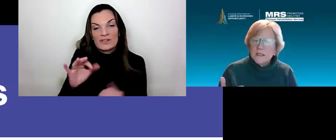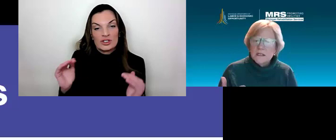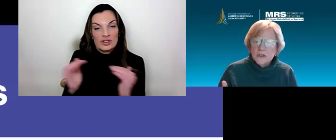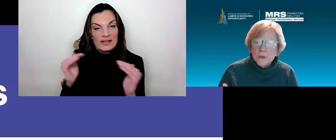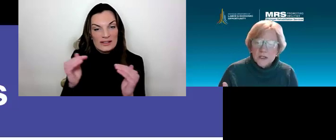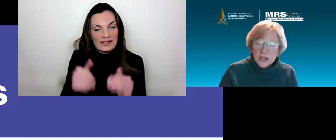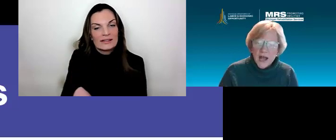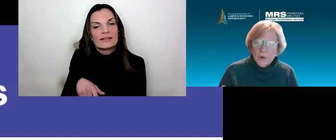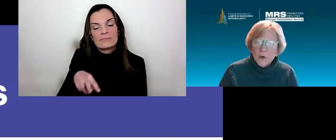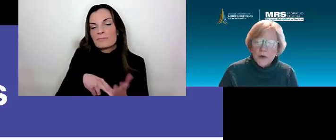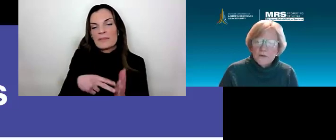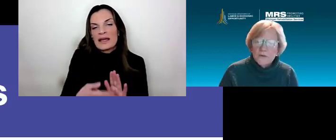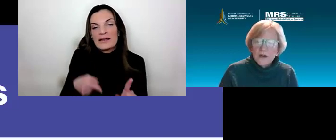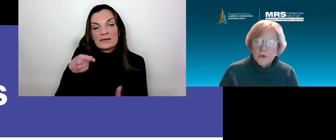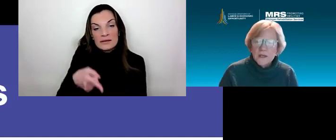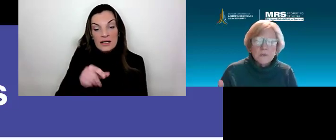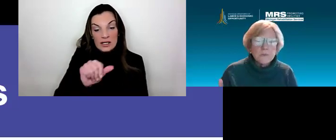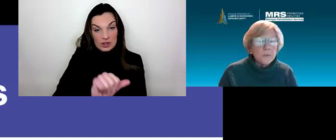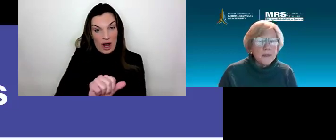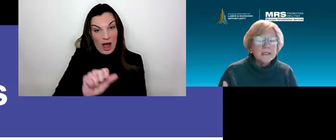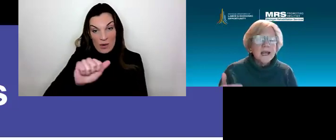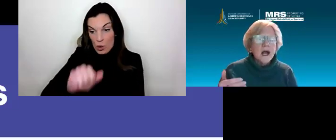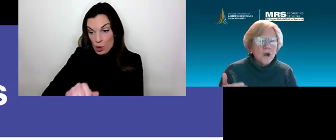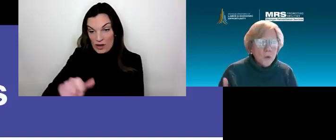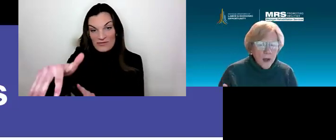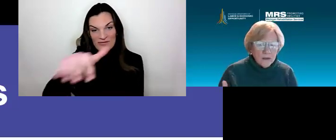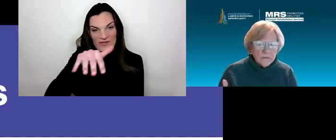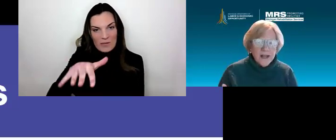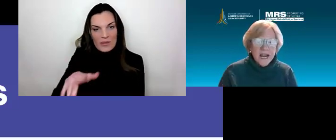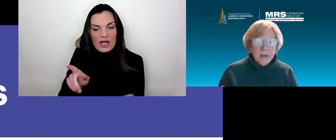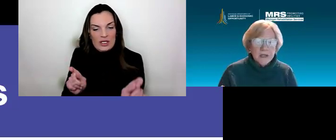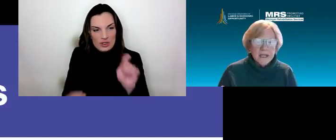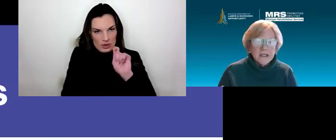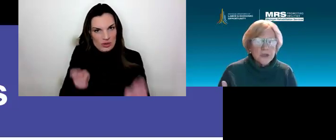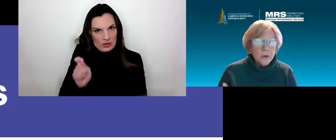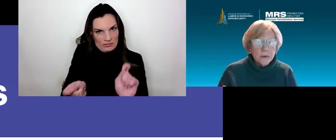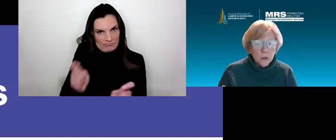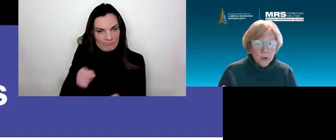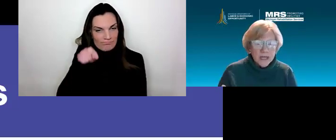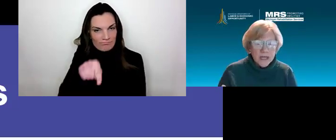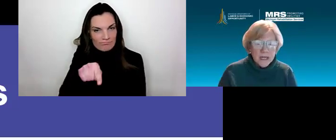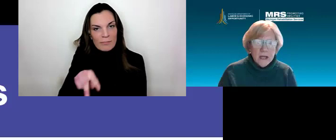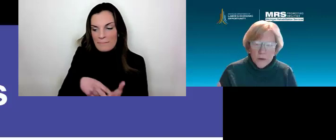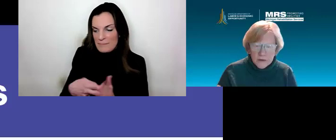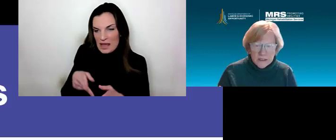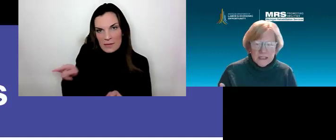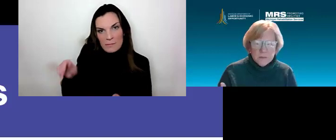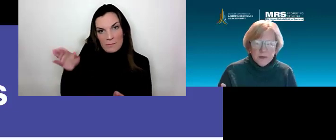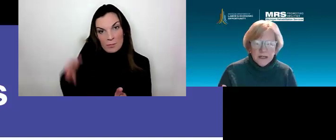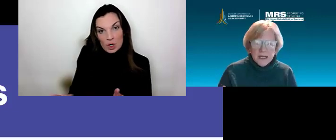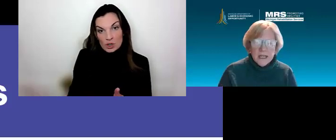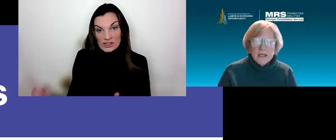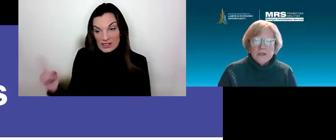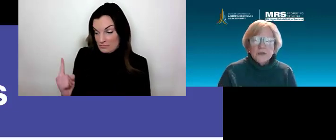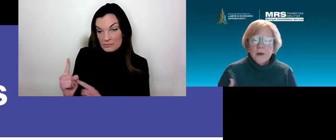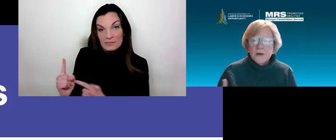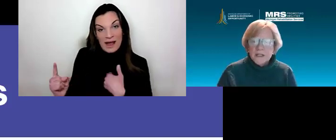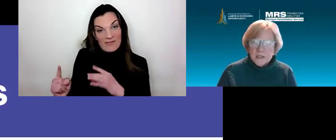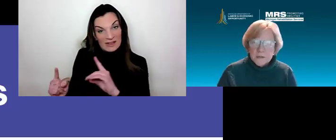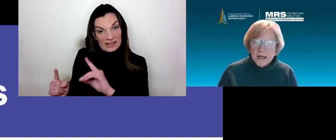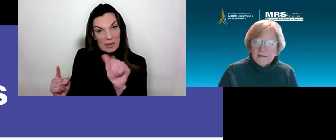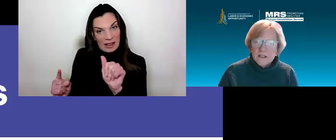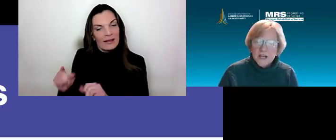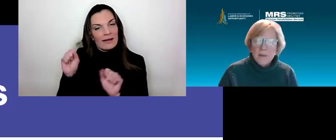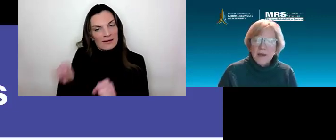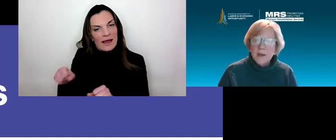adjustment to a job or work environment that permits a qualified applicant or employee with a disability to